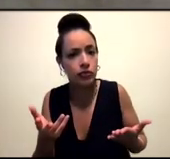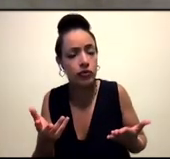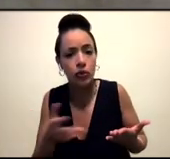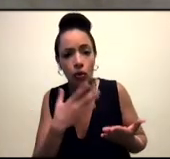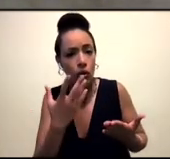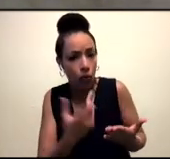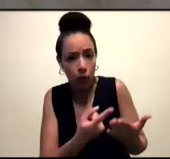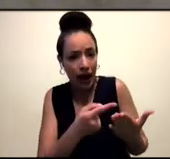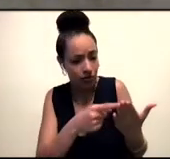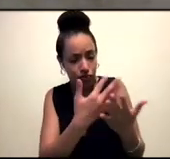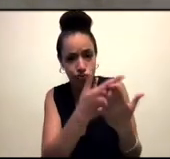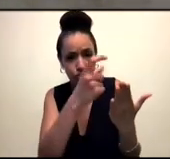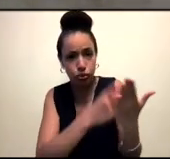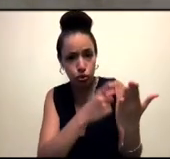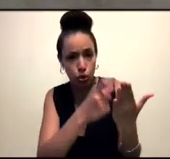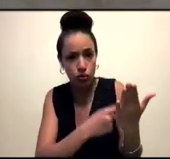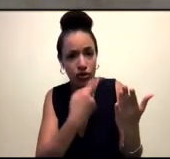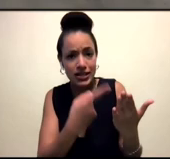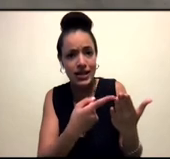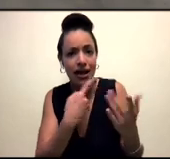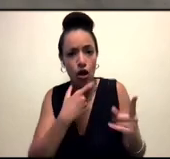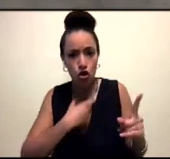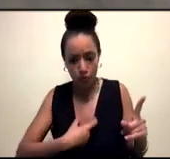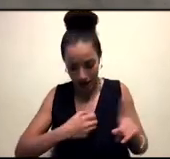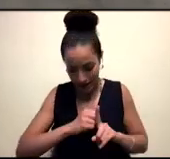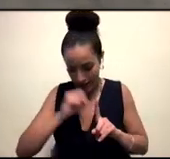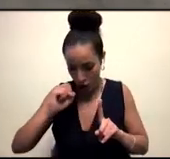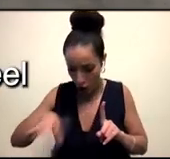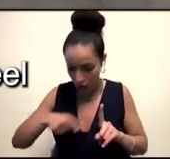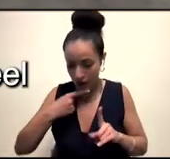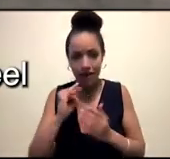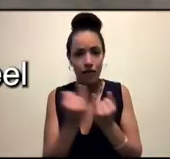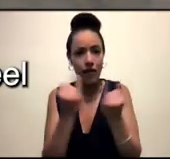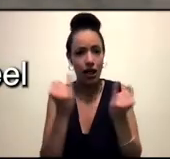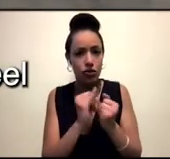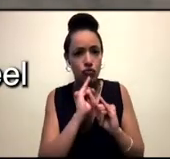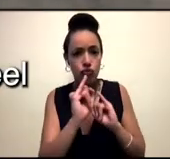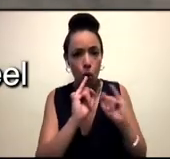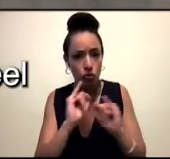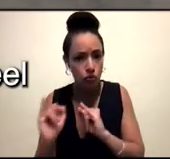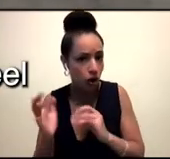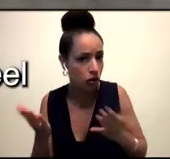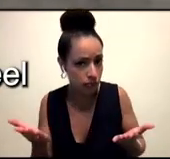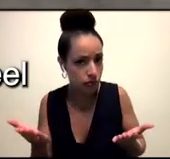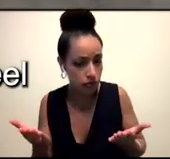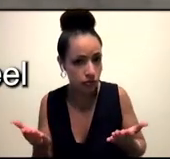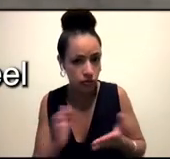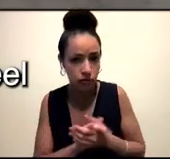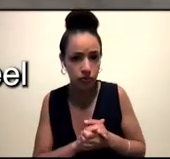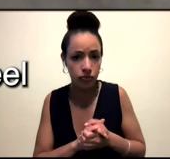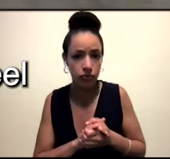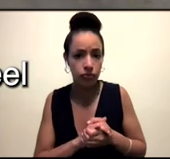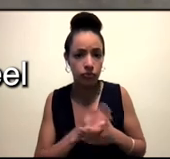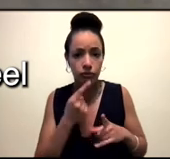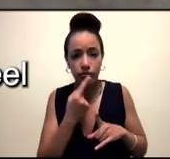violence is wrong. So why don't we start there and maybe table the three colonized interpretations of the prophet